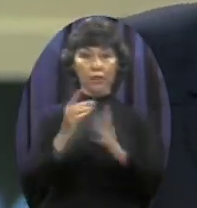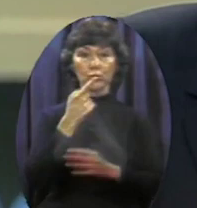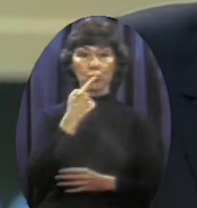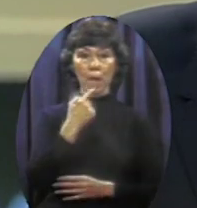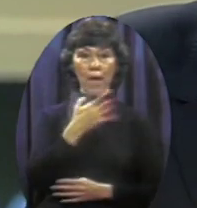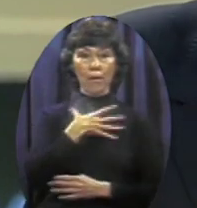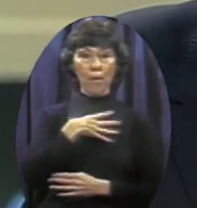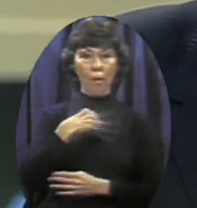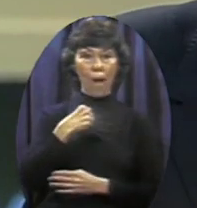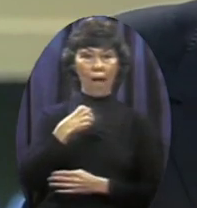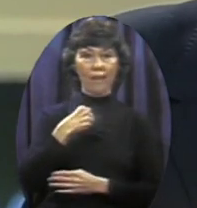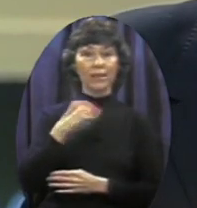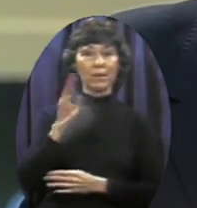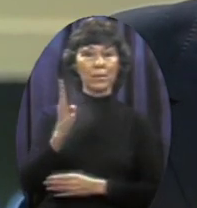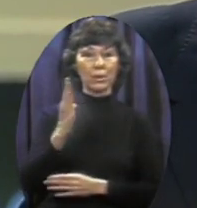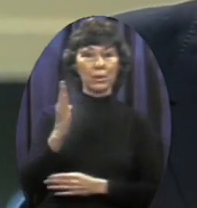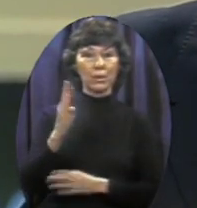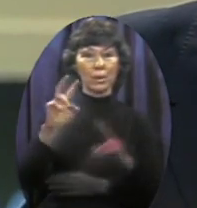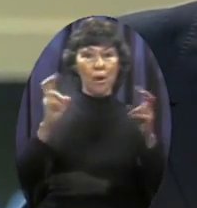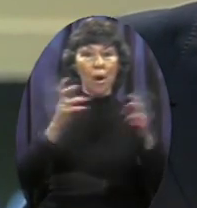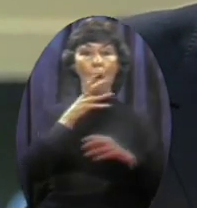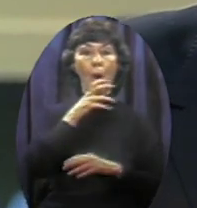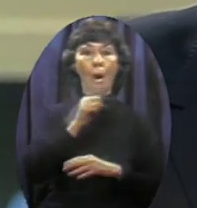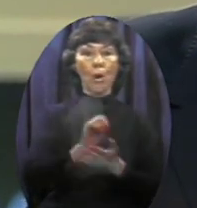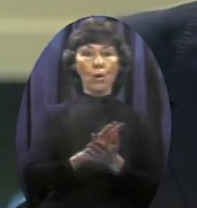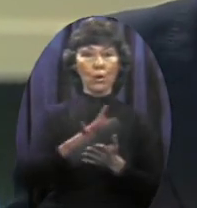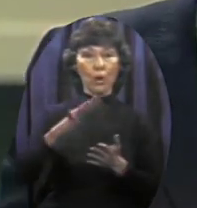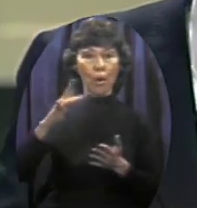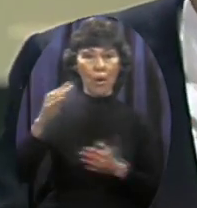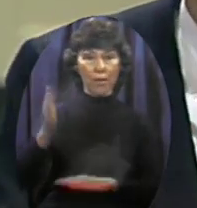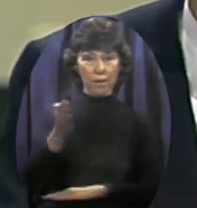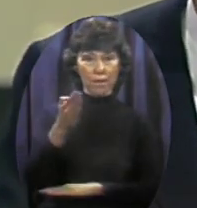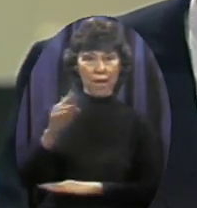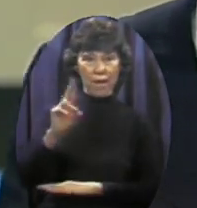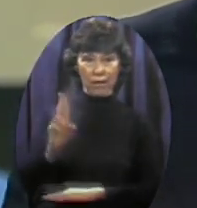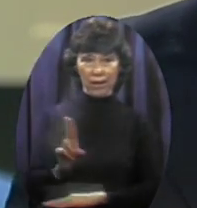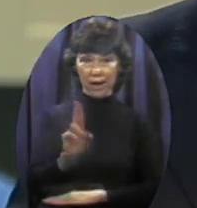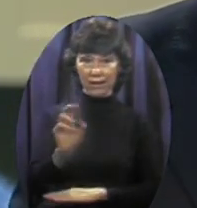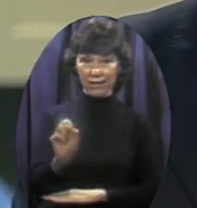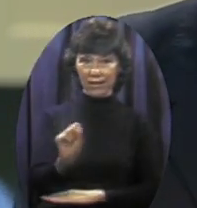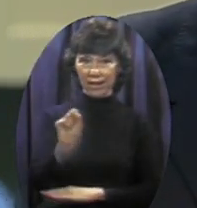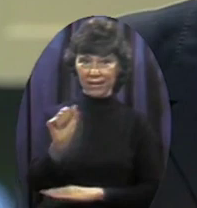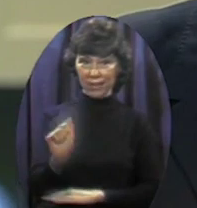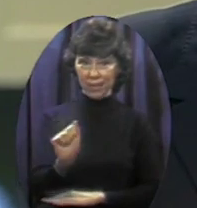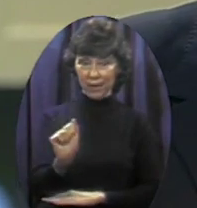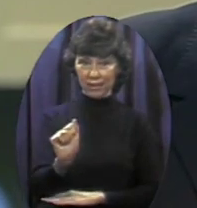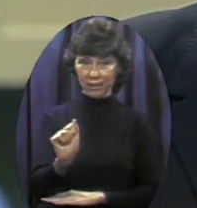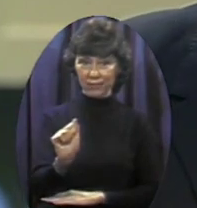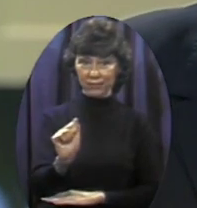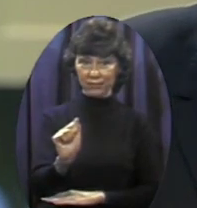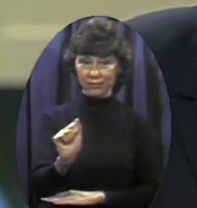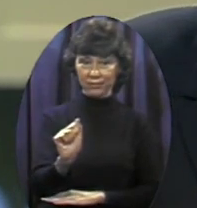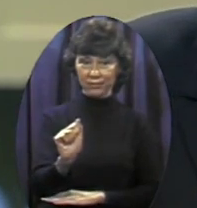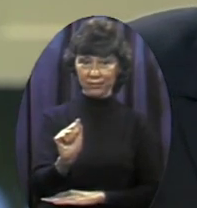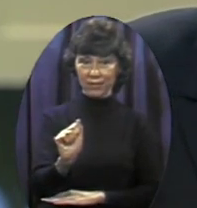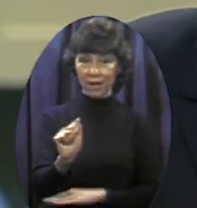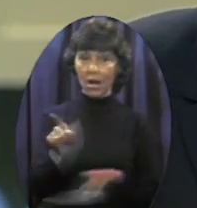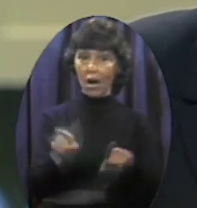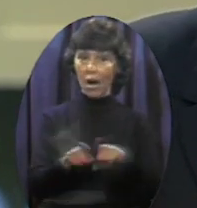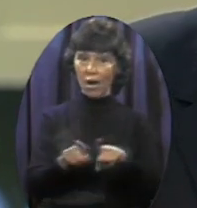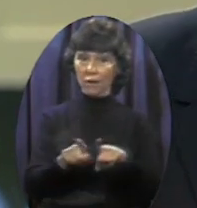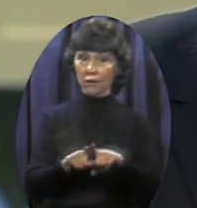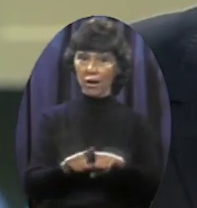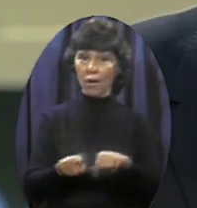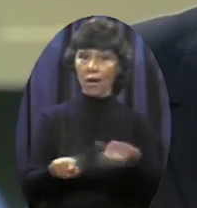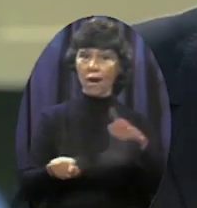Old glory The flag of the United States of America I speak also of the